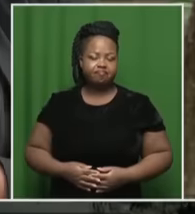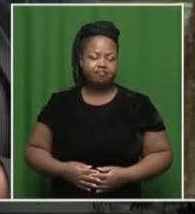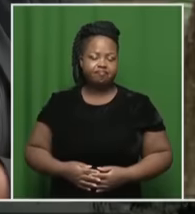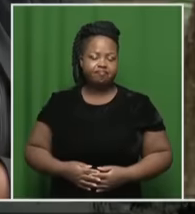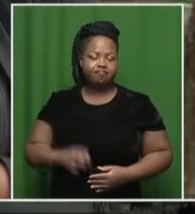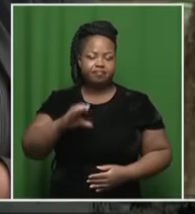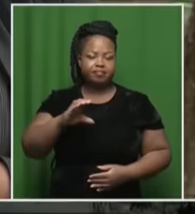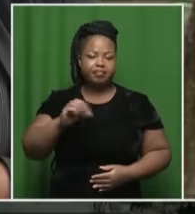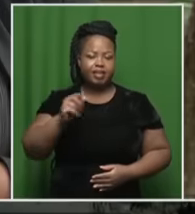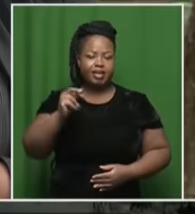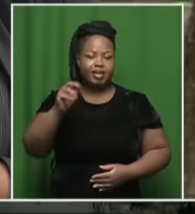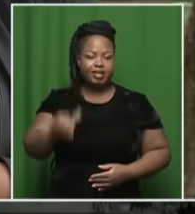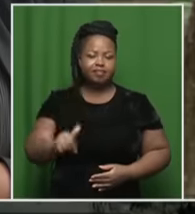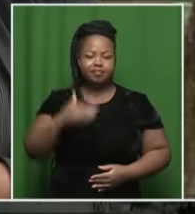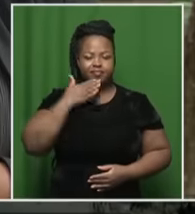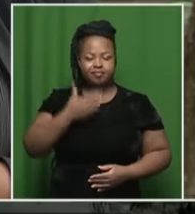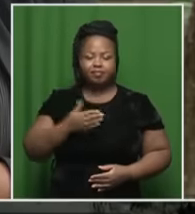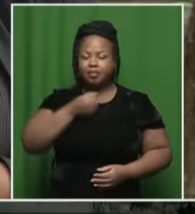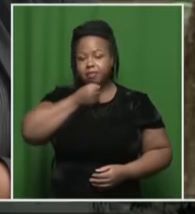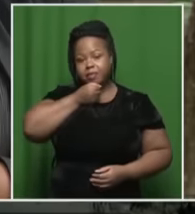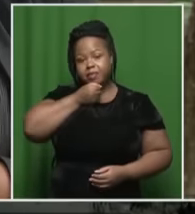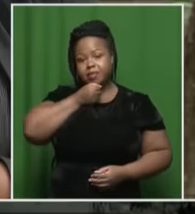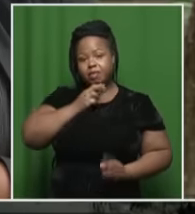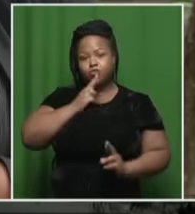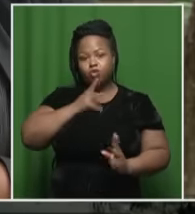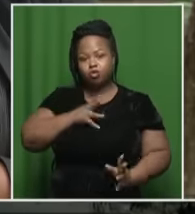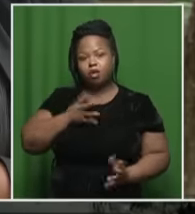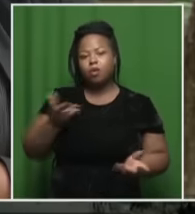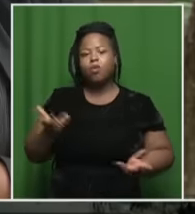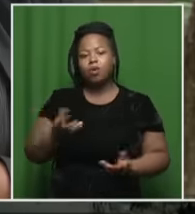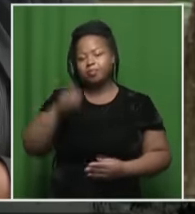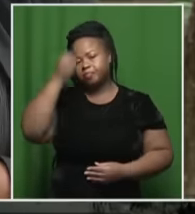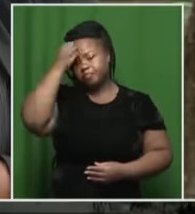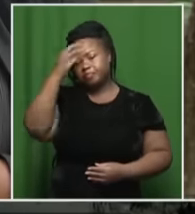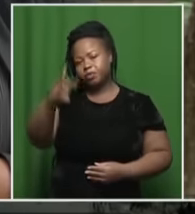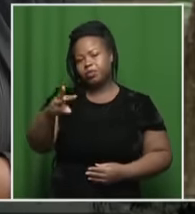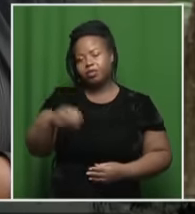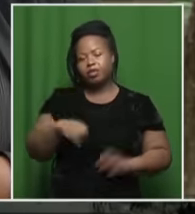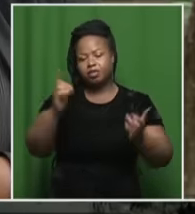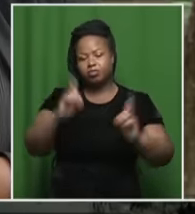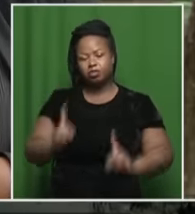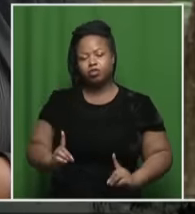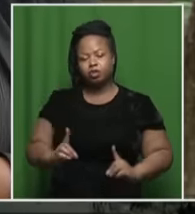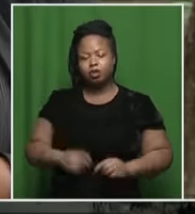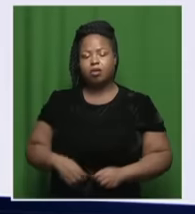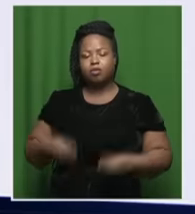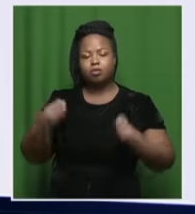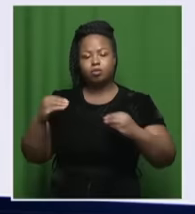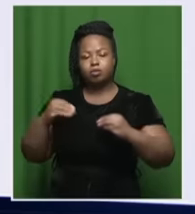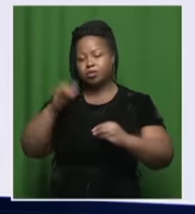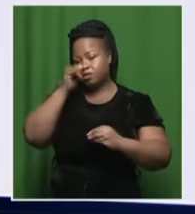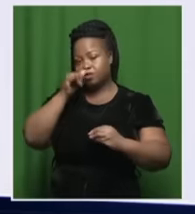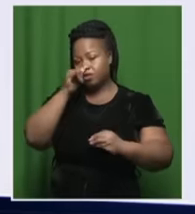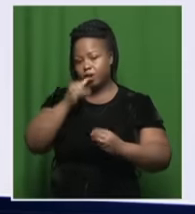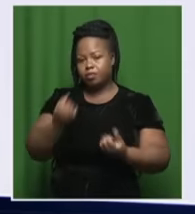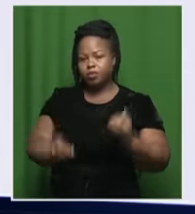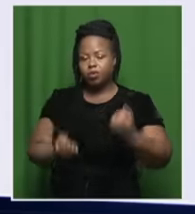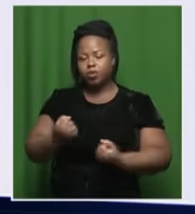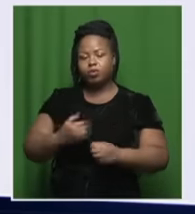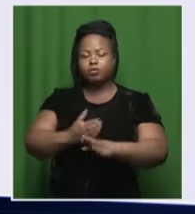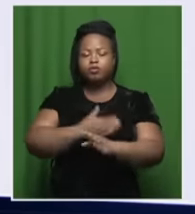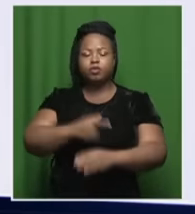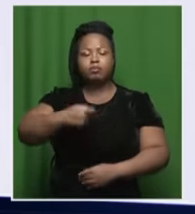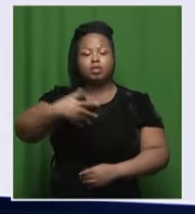Kenny Mapanga, thanks so much. Thank our reporter at the Pretoria Specialised Commercial Crimes Court, where the former Speaker